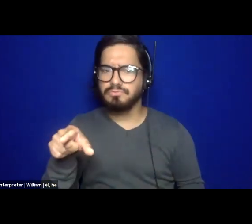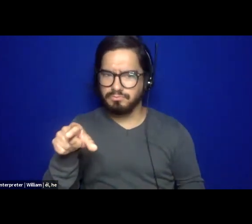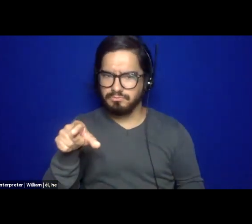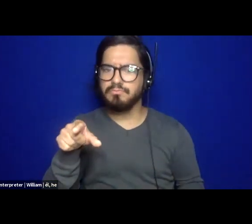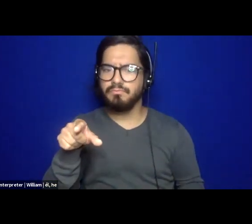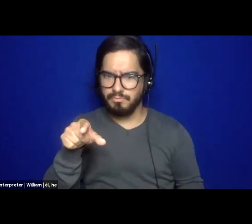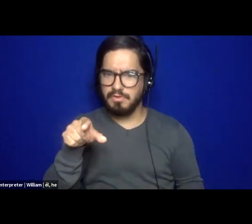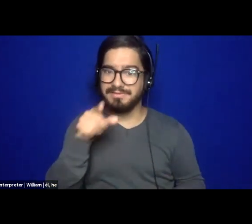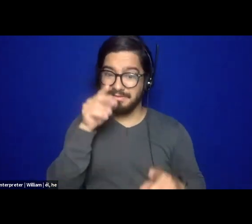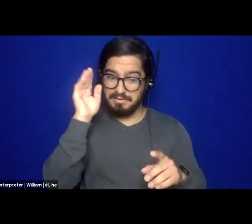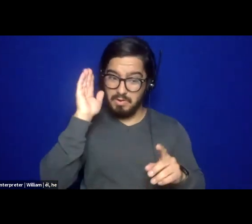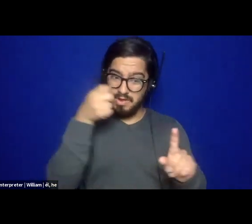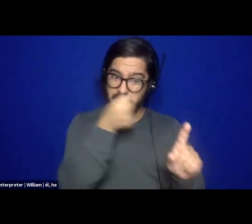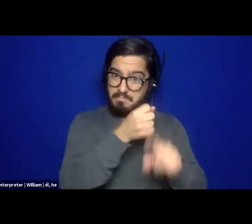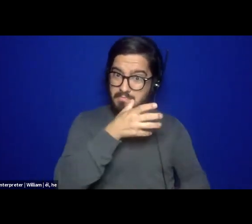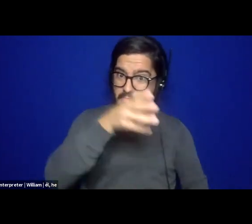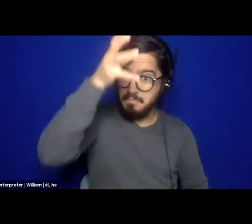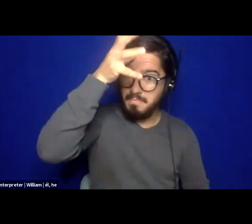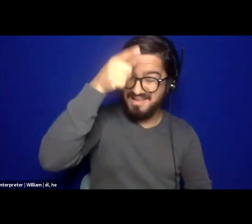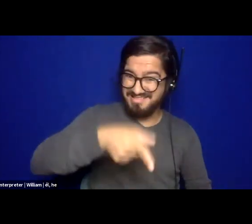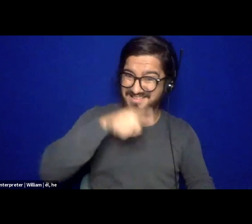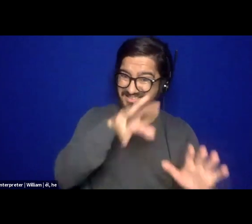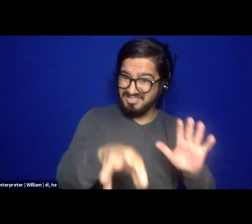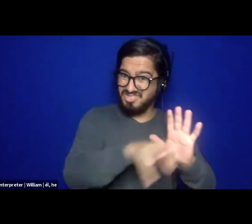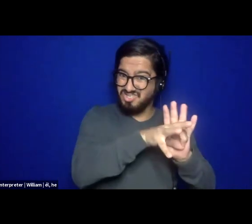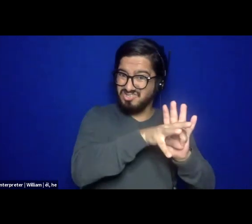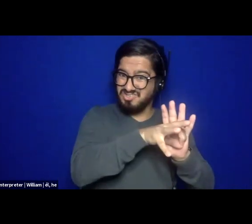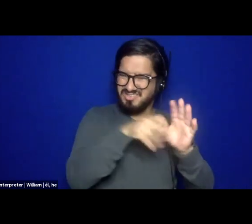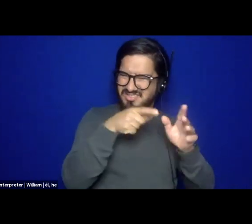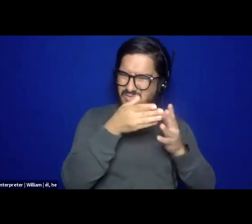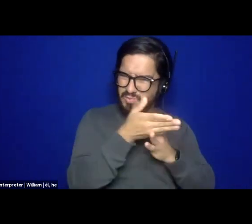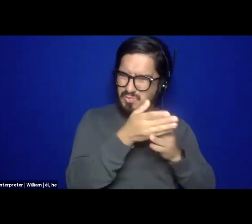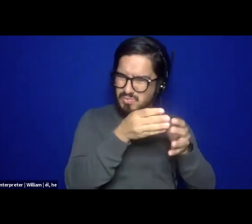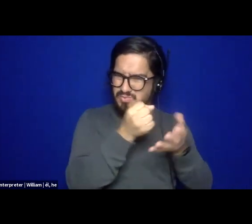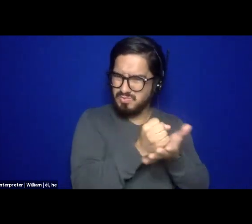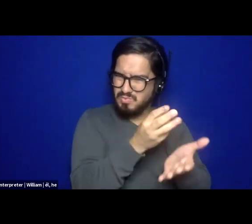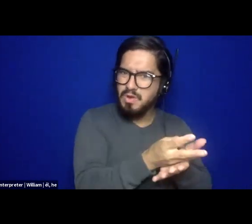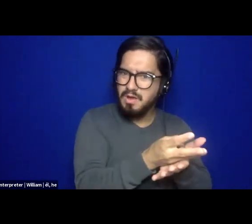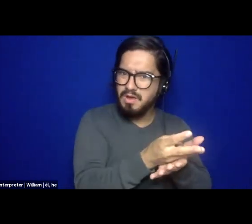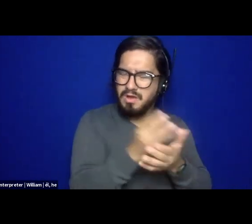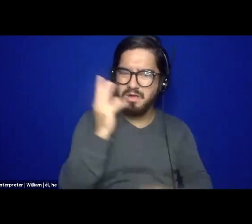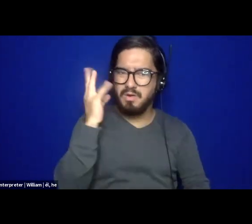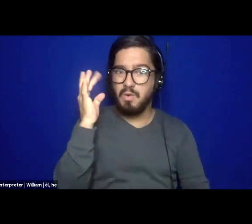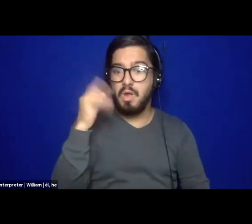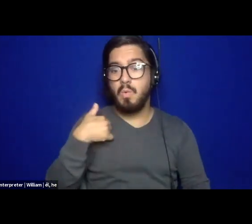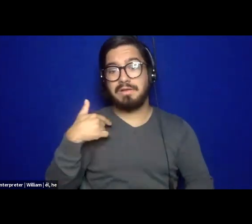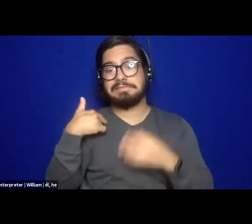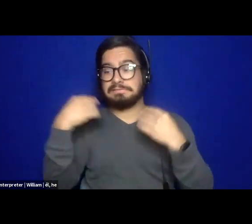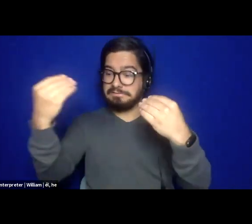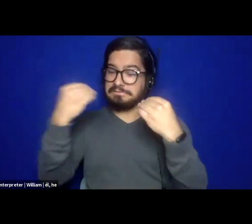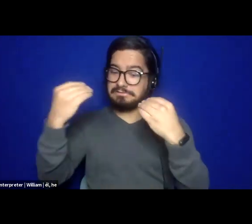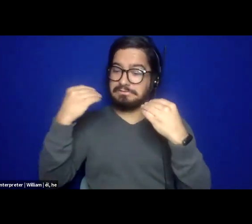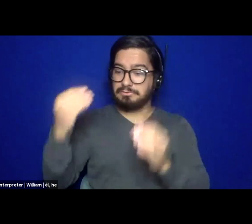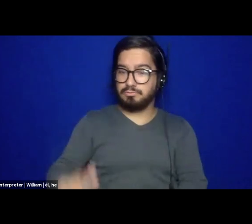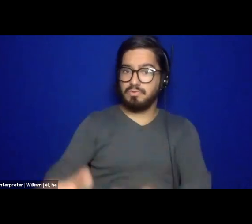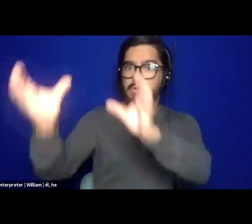parent, is that we have a choice as social workers. Um, we're told that we're given this responsibility, but we've really been given